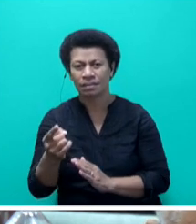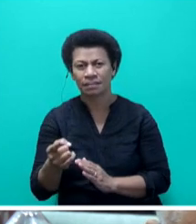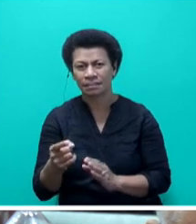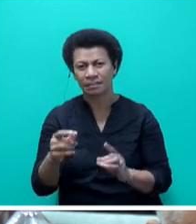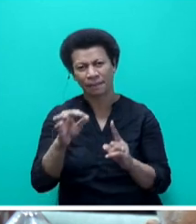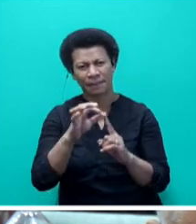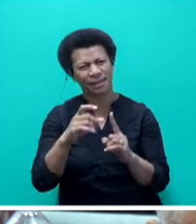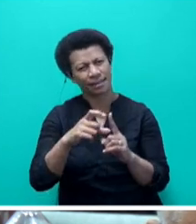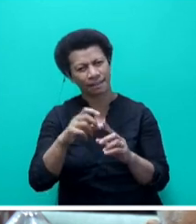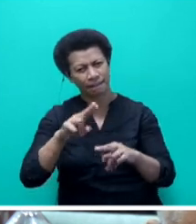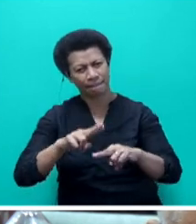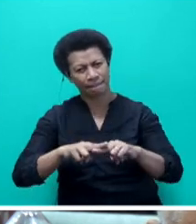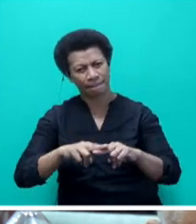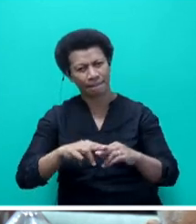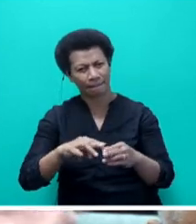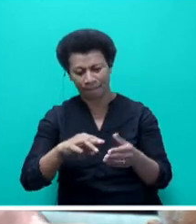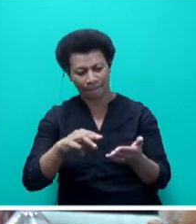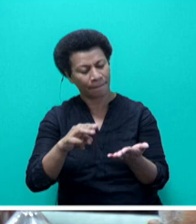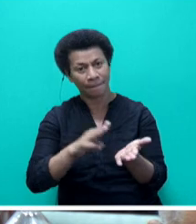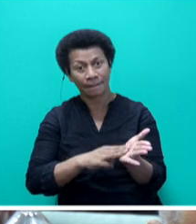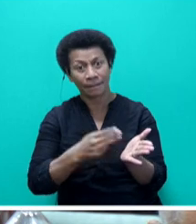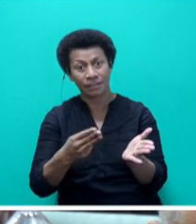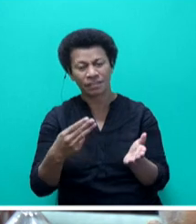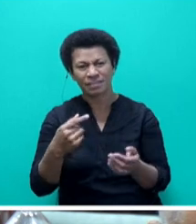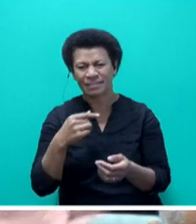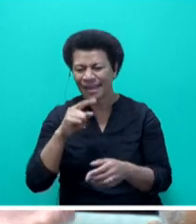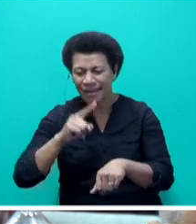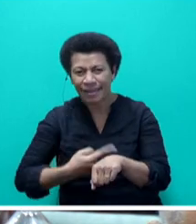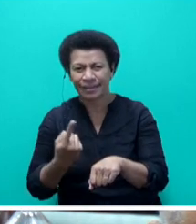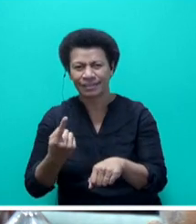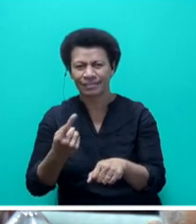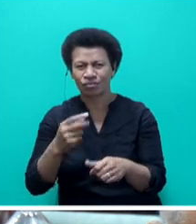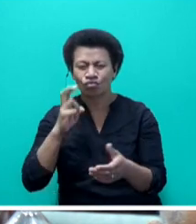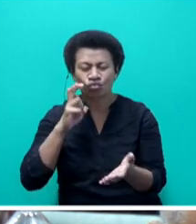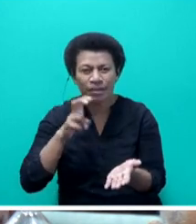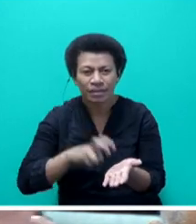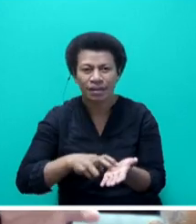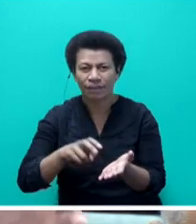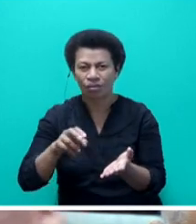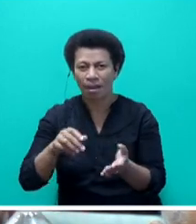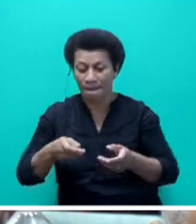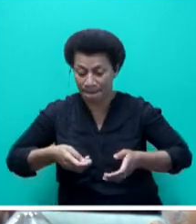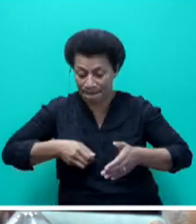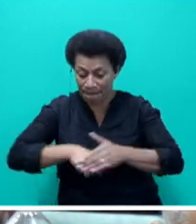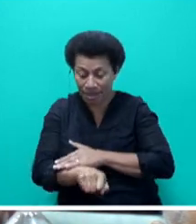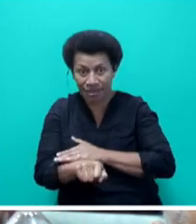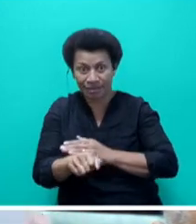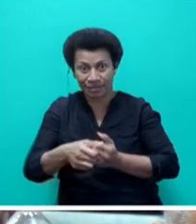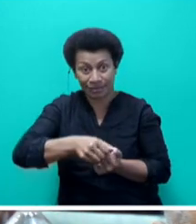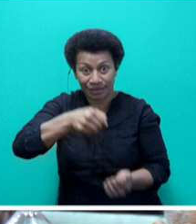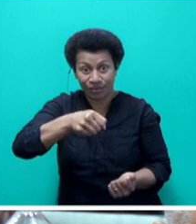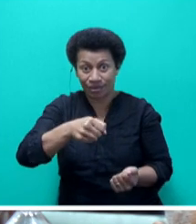parents, in fact, you know, some of them are very late in registering their birth certificate for the children. So they are all going over across,